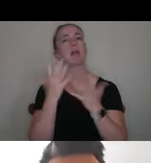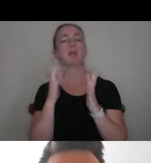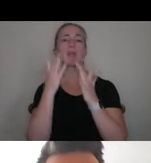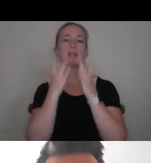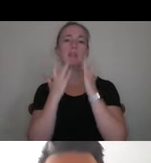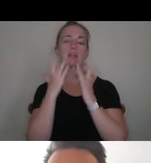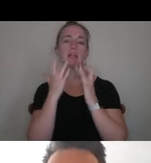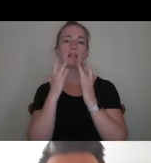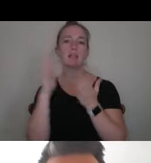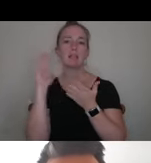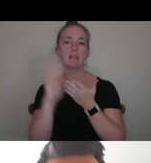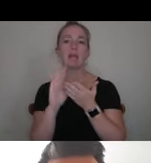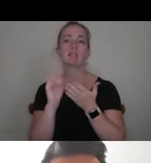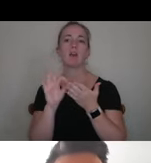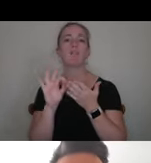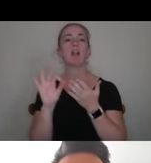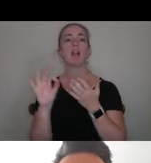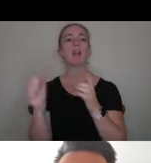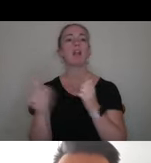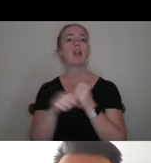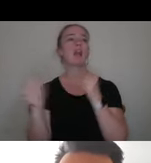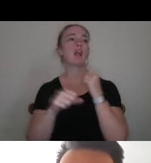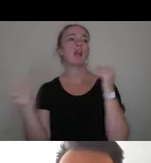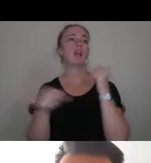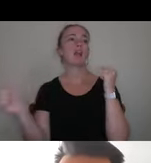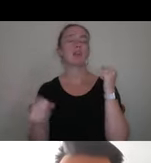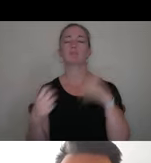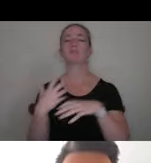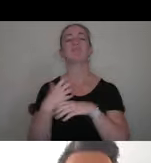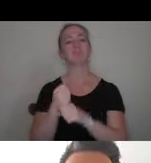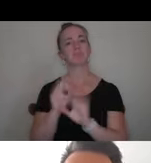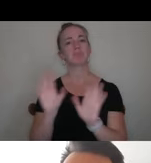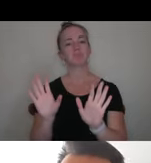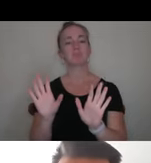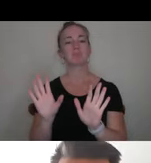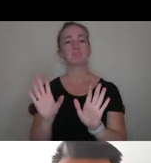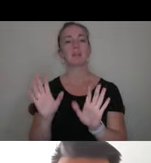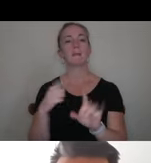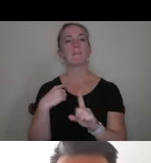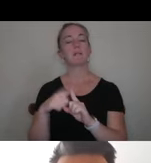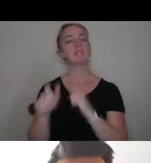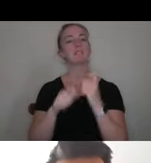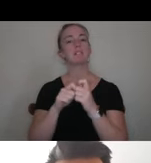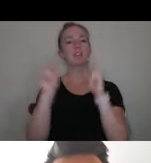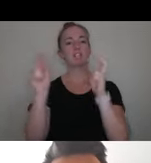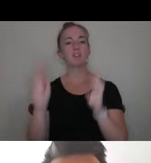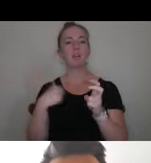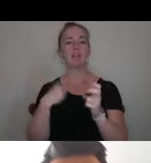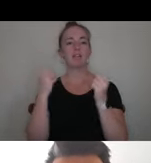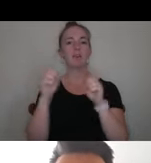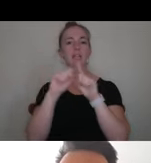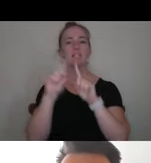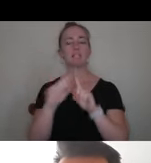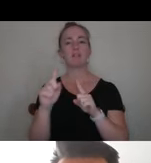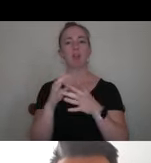what you say and say nothing more. And on a selected topic, there are a bevy of different options available to you on the